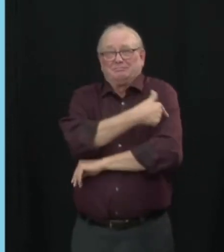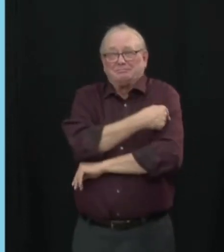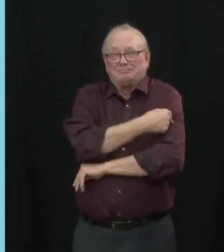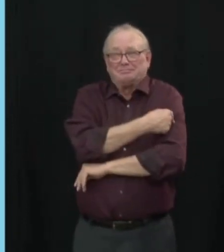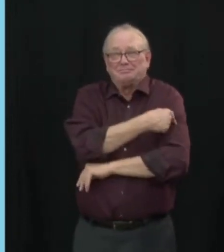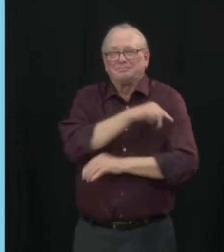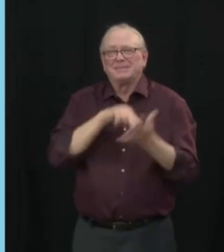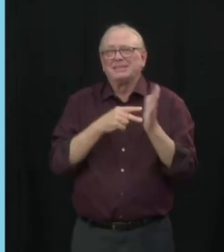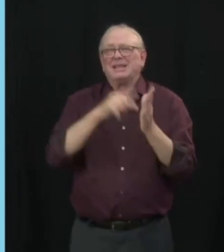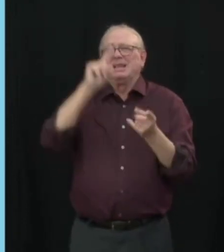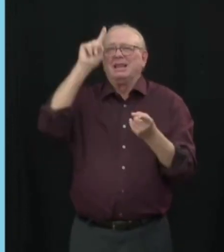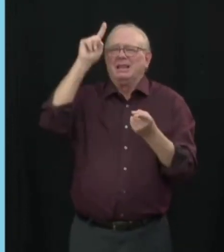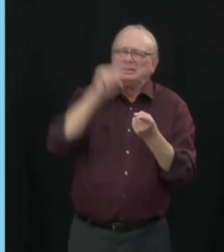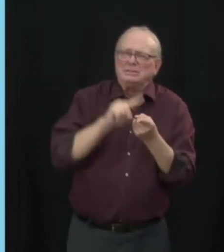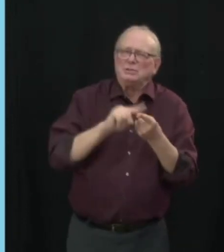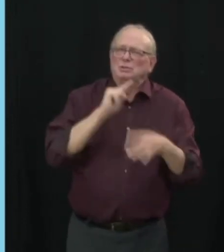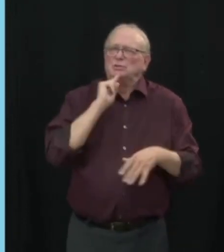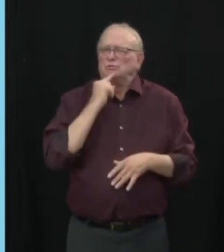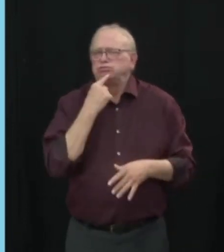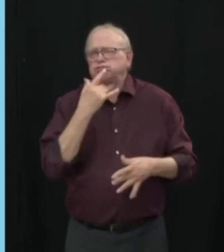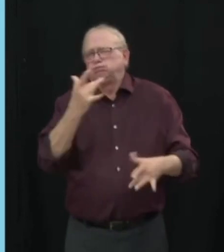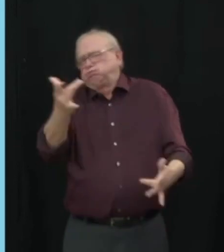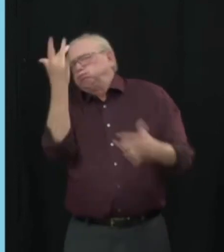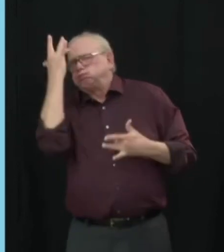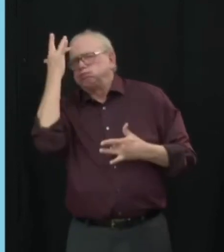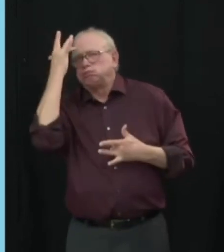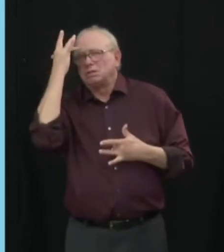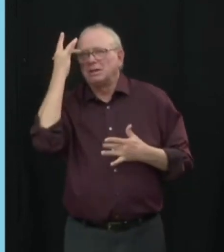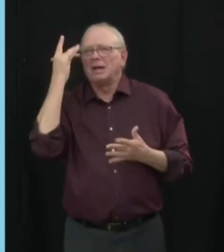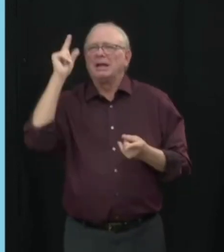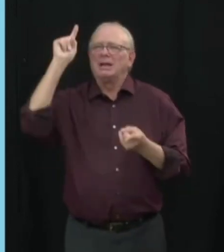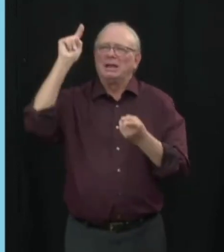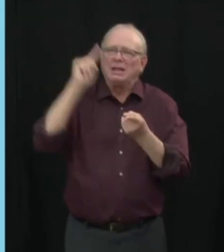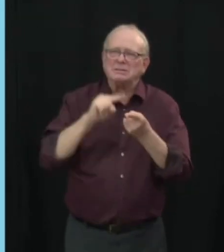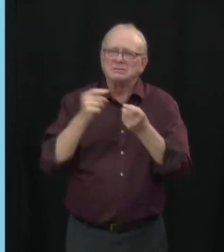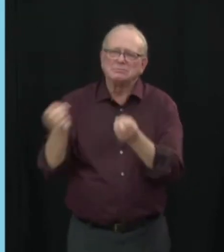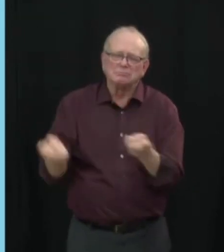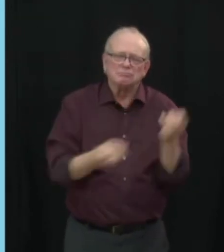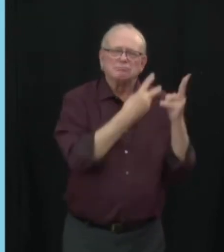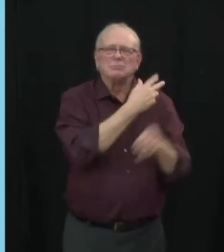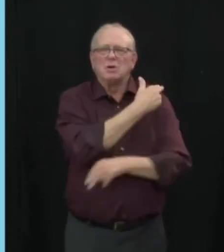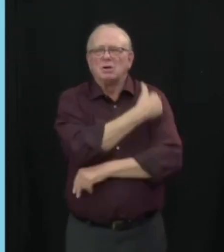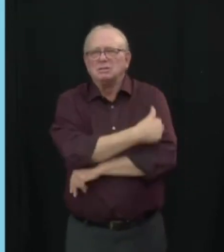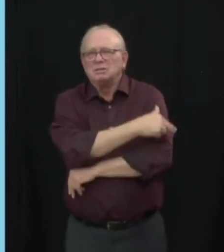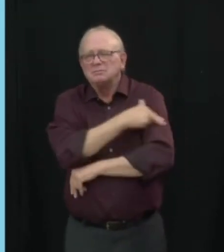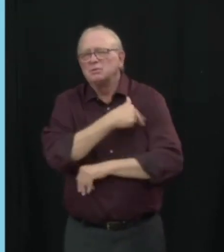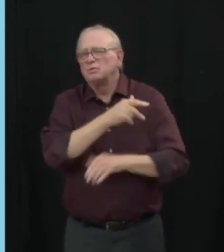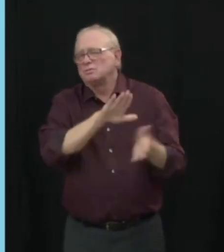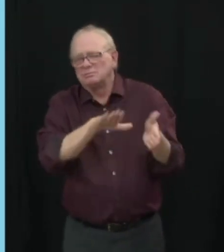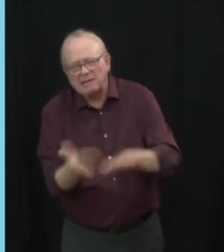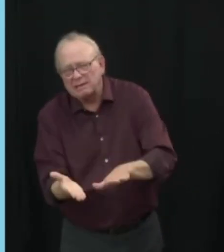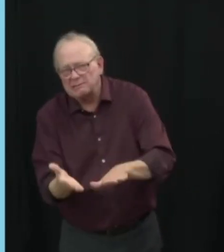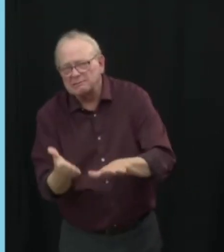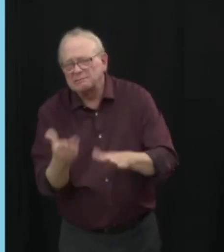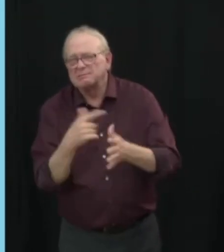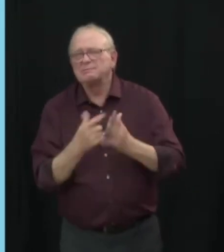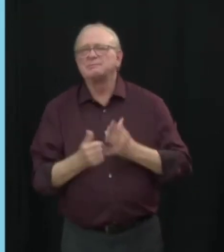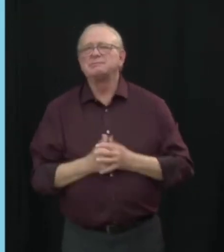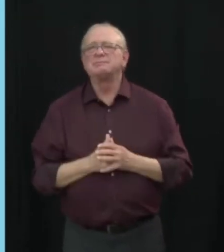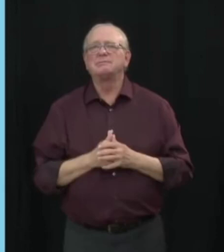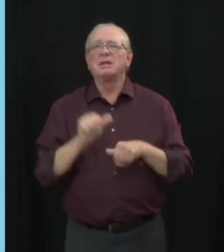hospitalizations and deaths. If we look at everyone in Alberta age 5 and up, in the last four months,